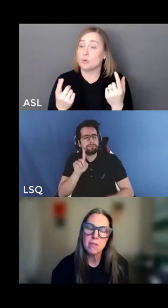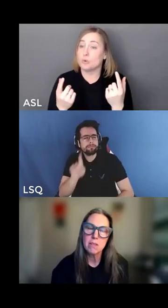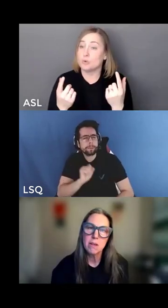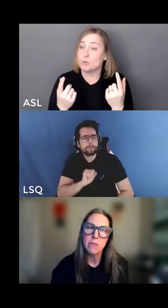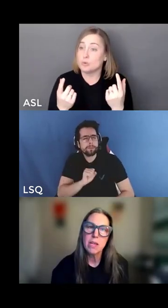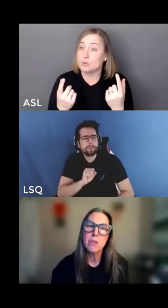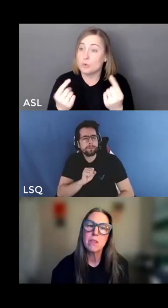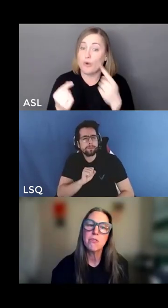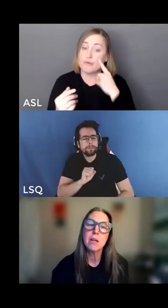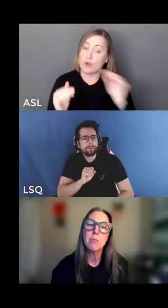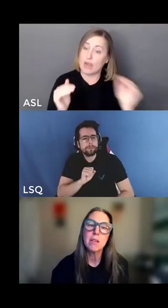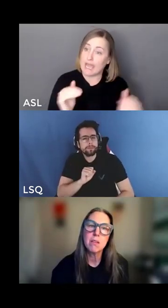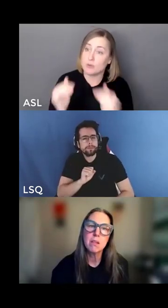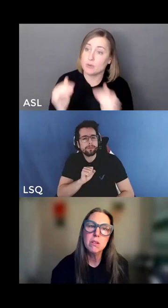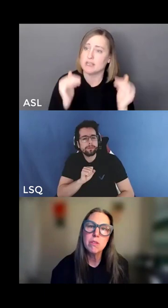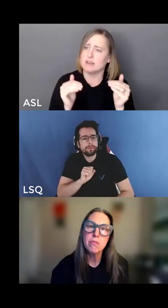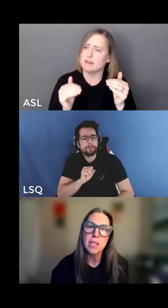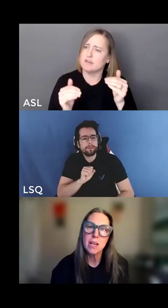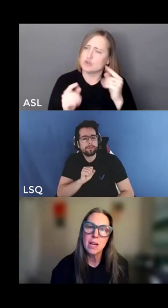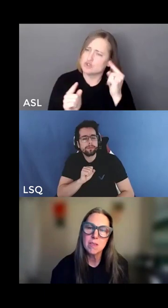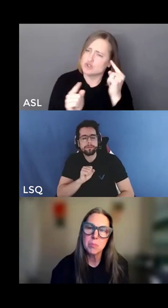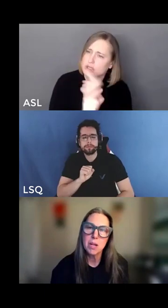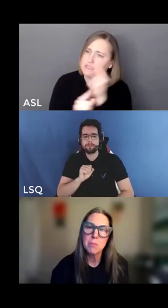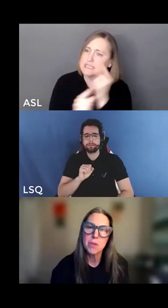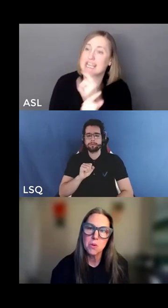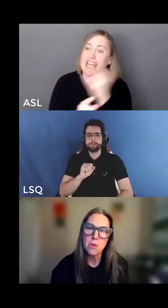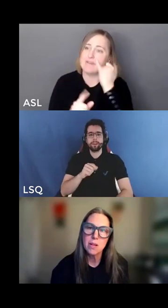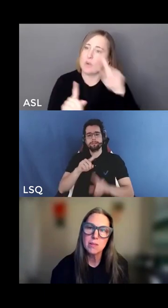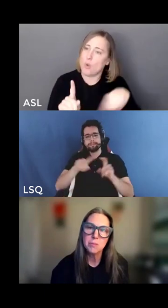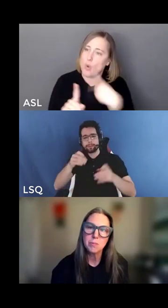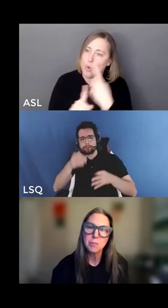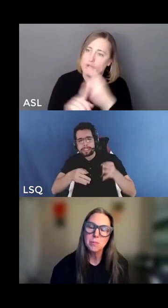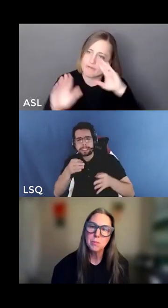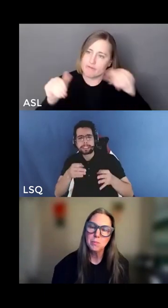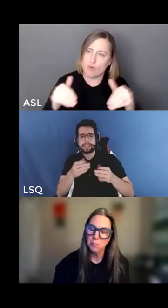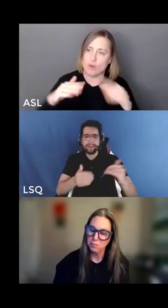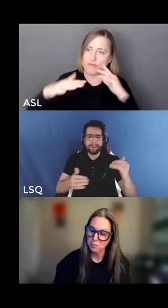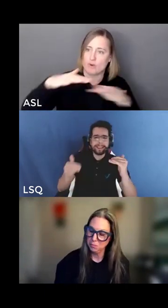justice if it is framed exclusively as the bottom of the coin